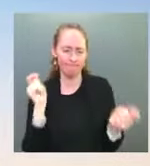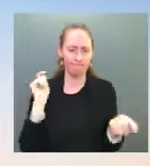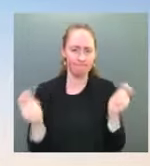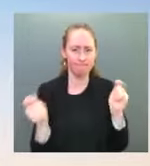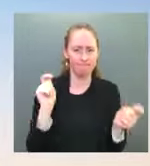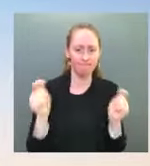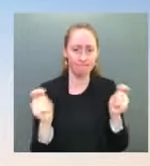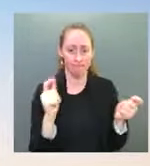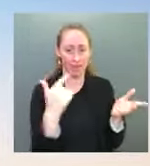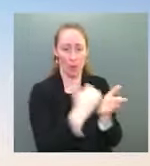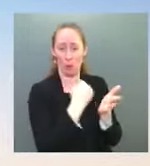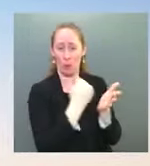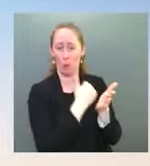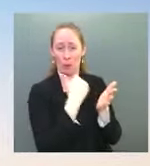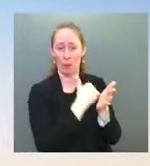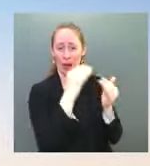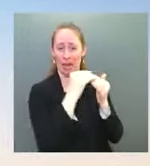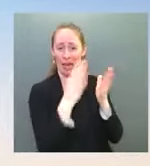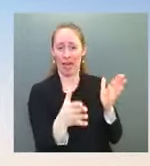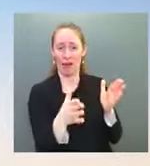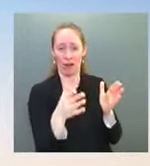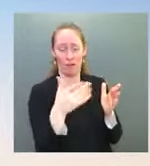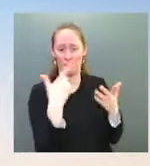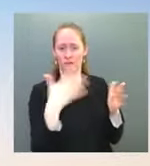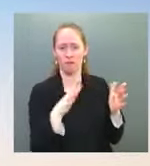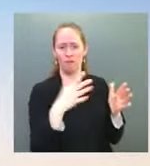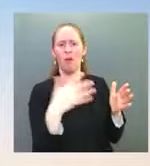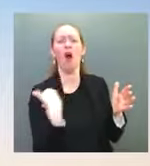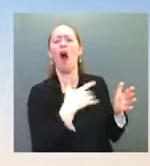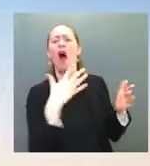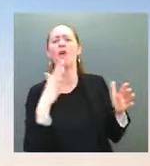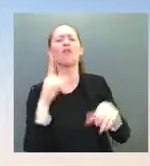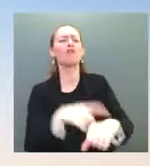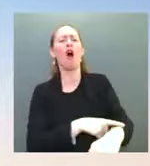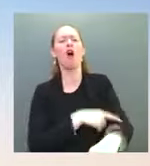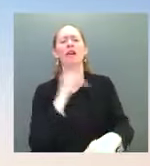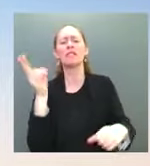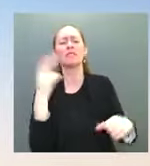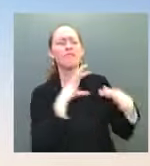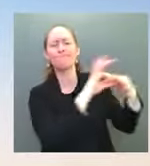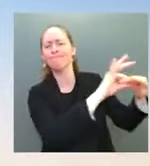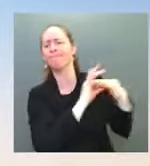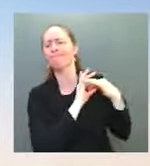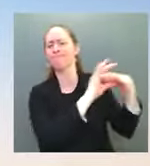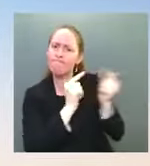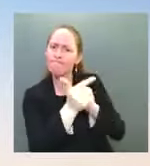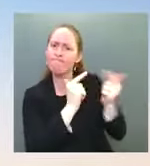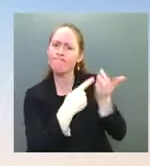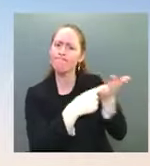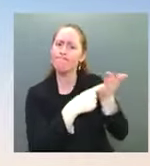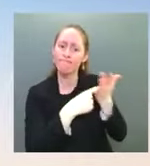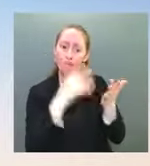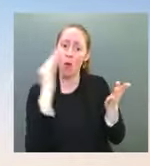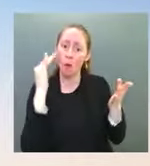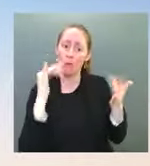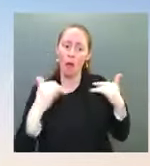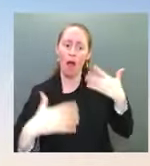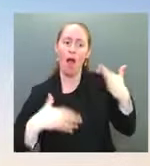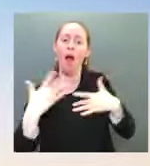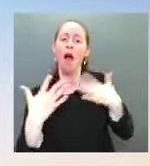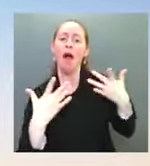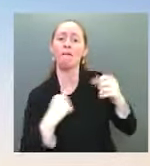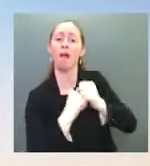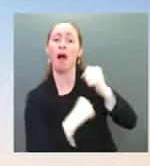abiding relationship with Pakistan, an important security relationship, and that will continue under new leaders. Given the situation that